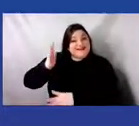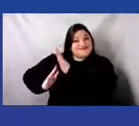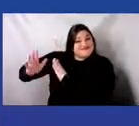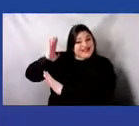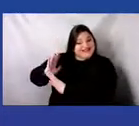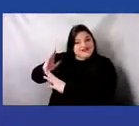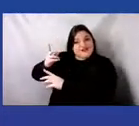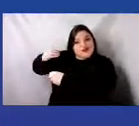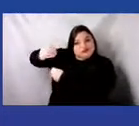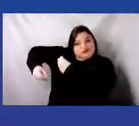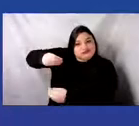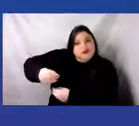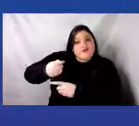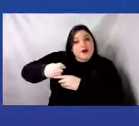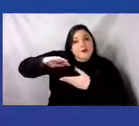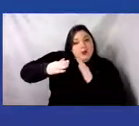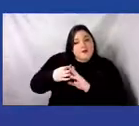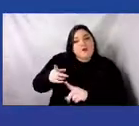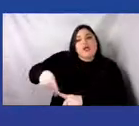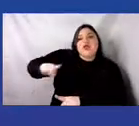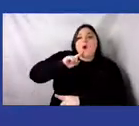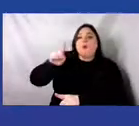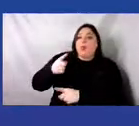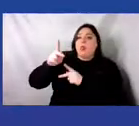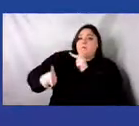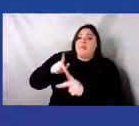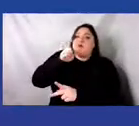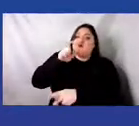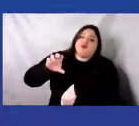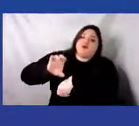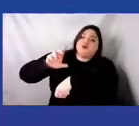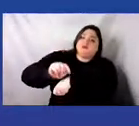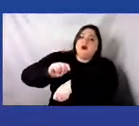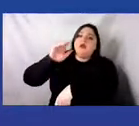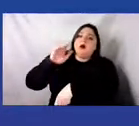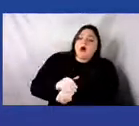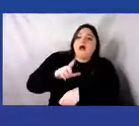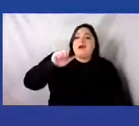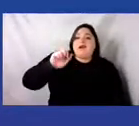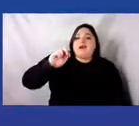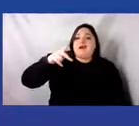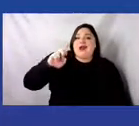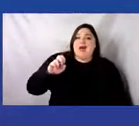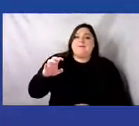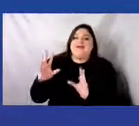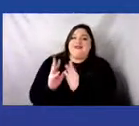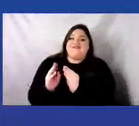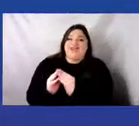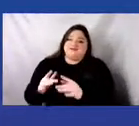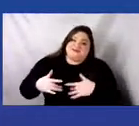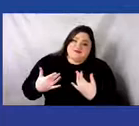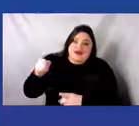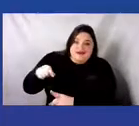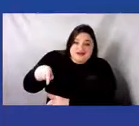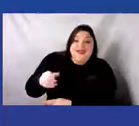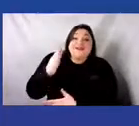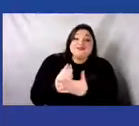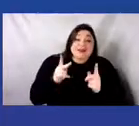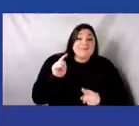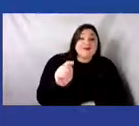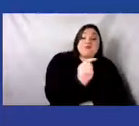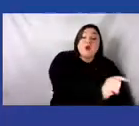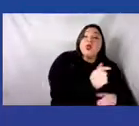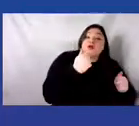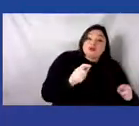who are consulting on Lenape affairs. We have several groups of people pretending to be Lenape tribes that are not legitimate.